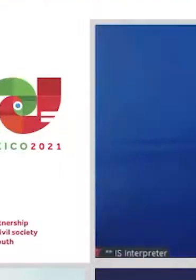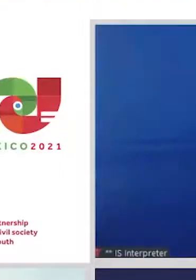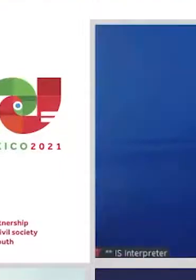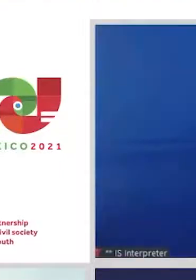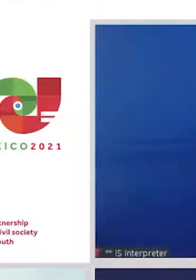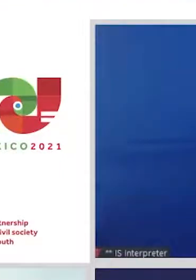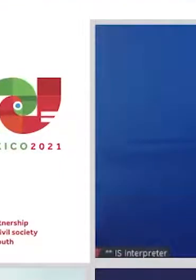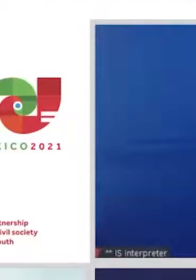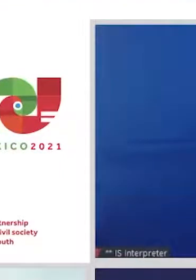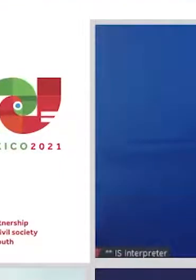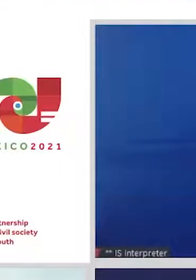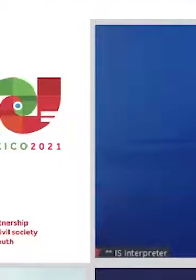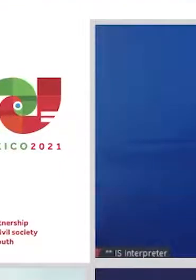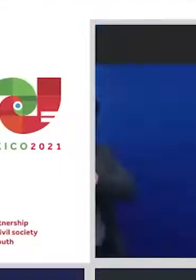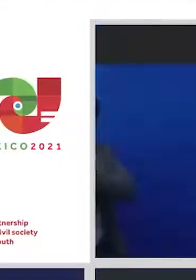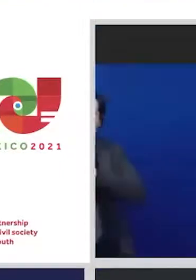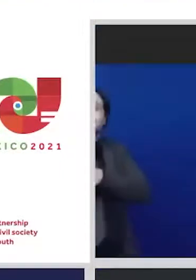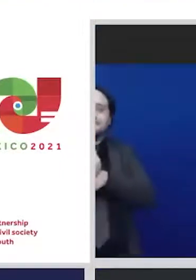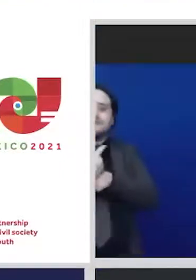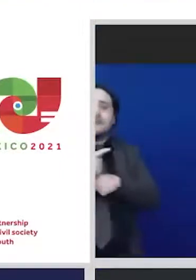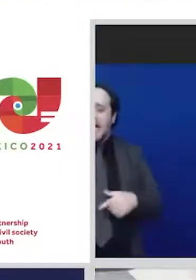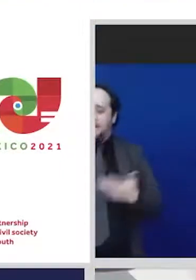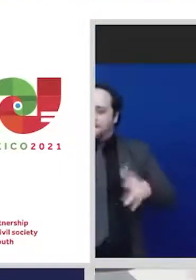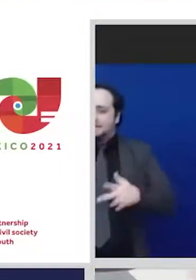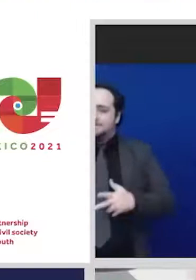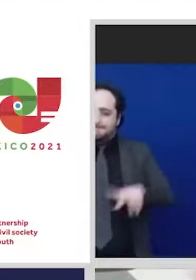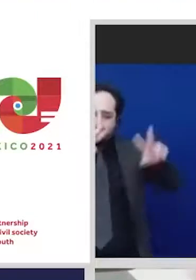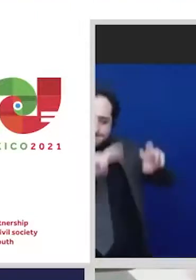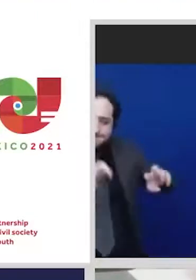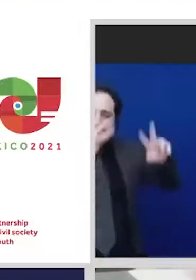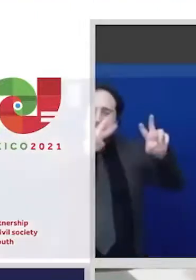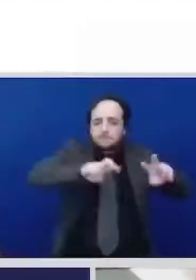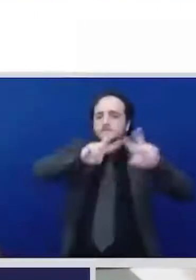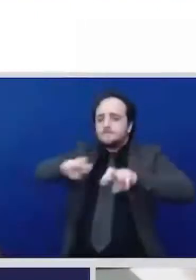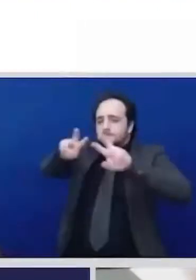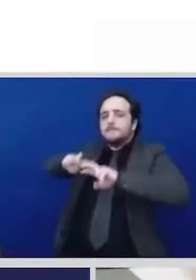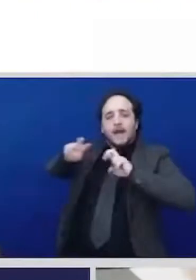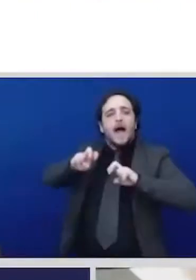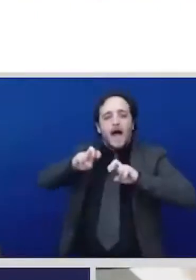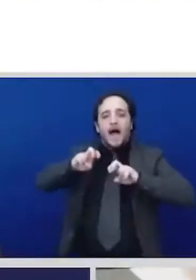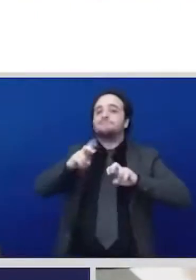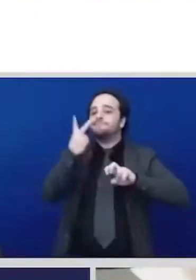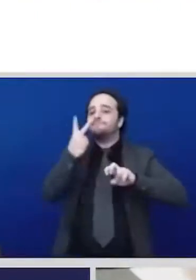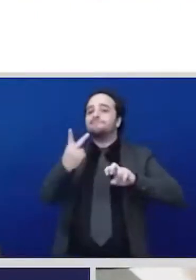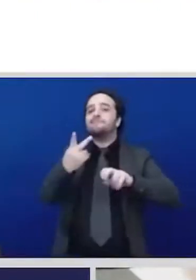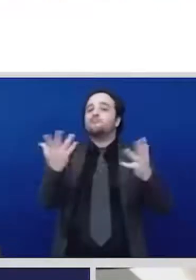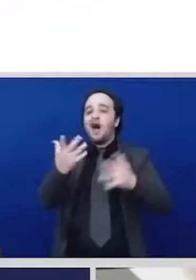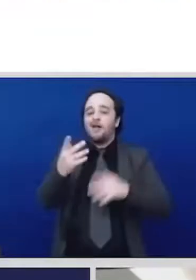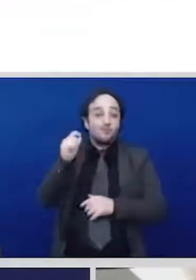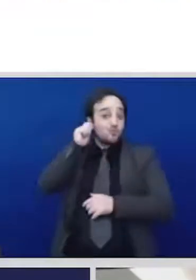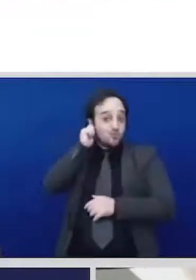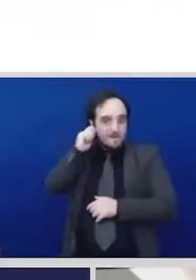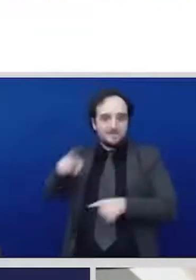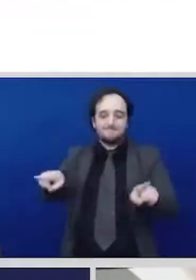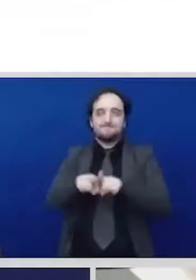this impact of corona pandemic coronavirus pandemic fully shows in the private sector side